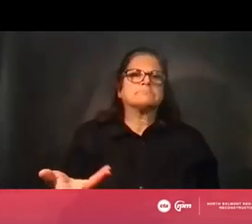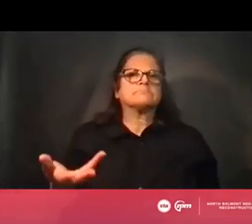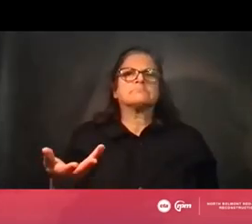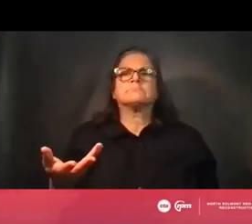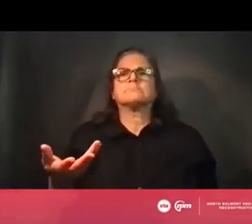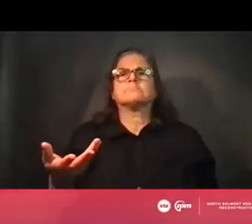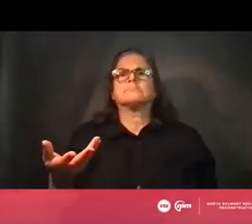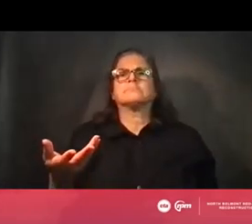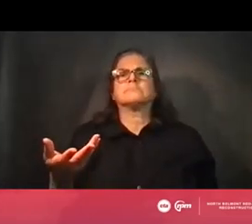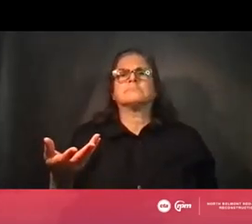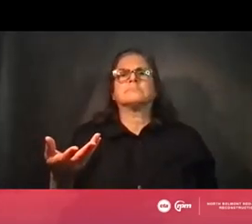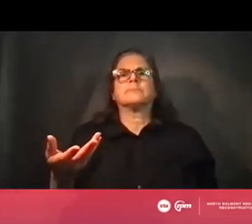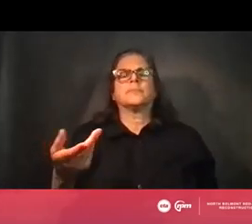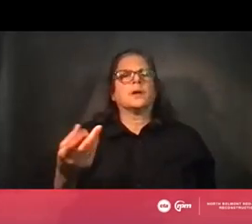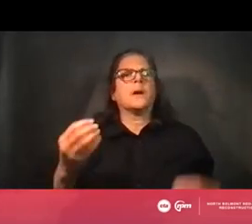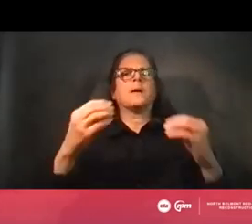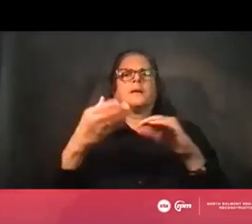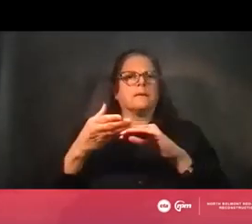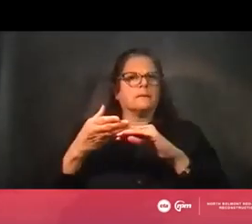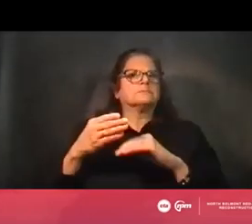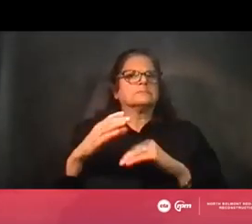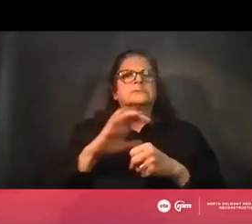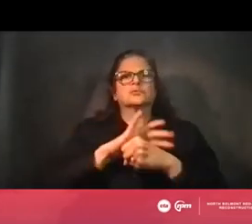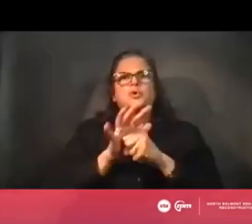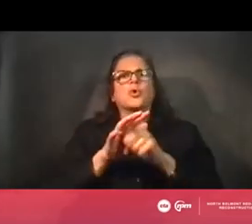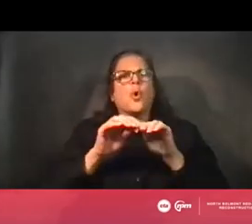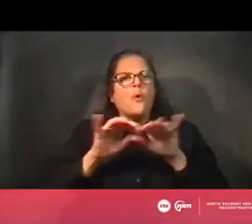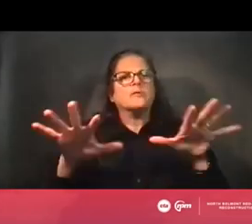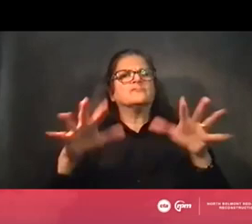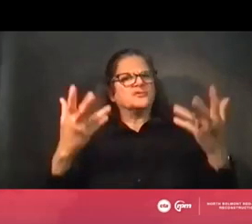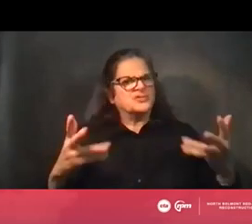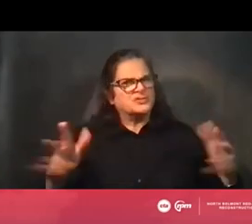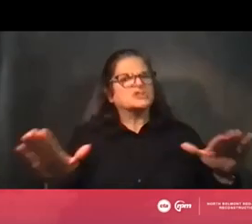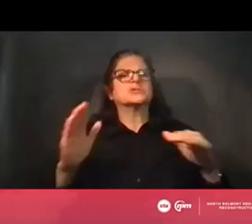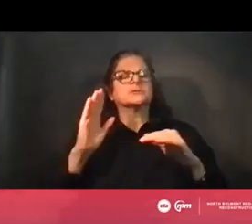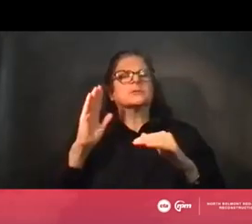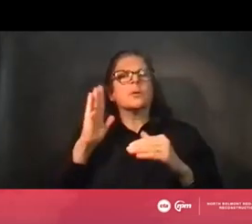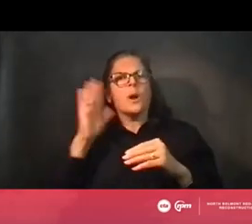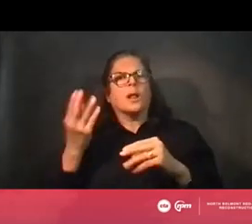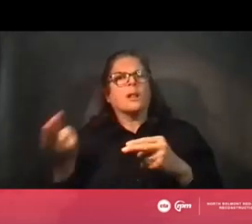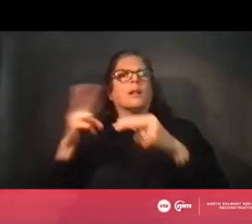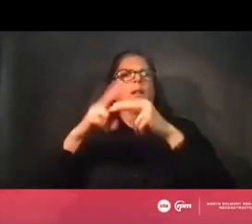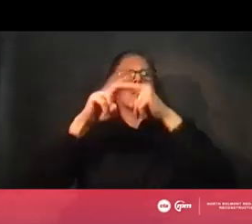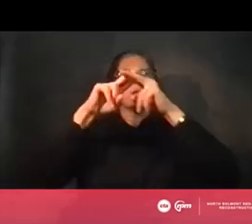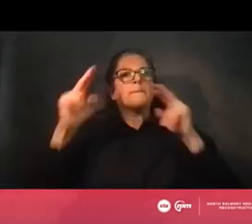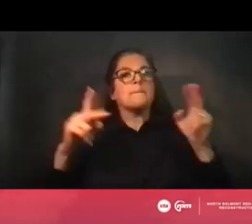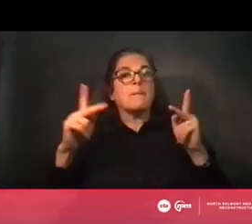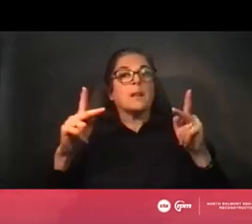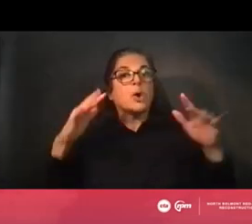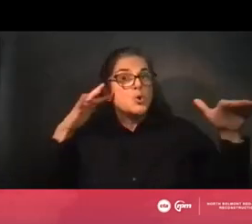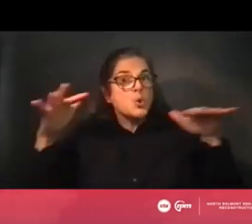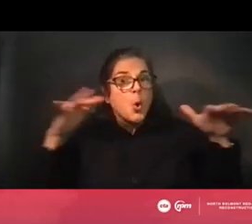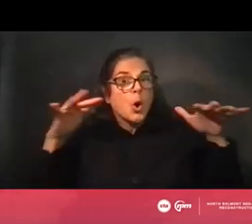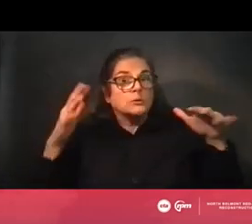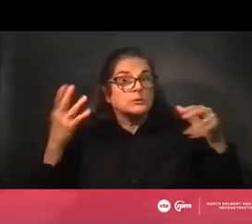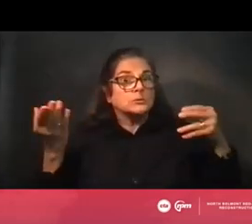see recovery of full CTA service due to the pandemic. We won't see additional noise because of the modernity of